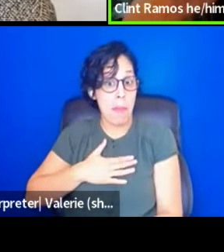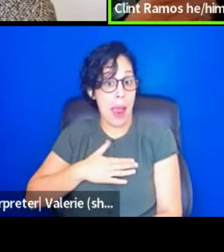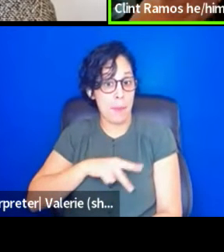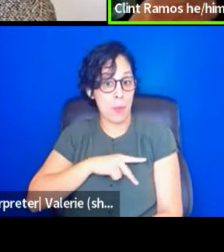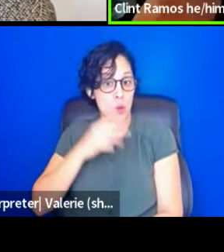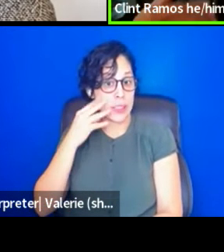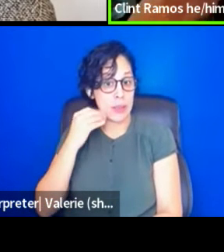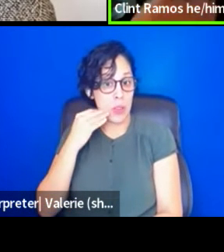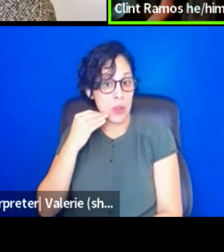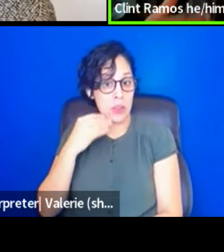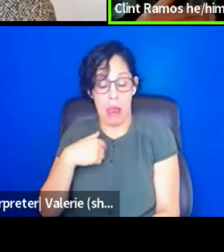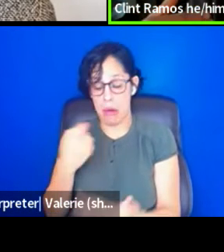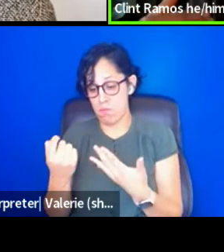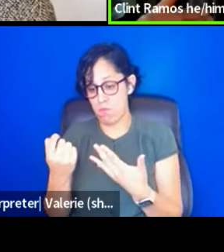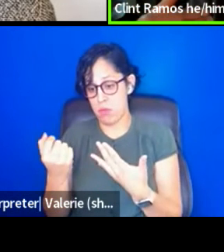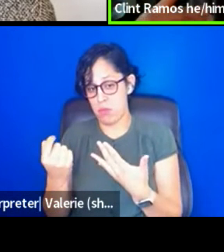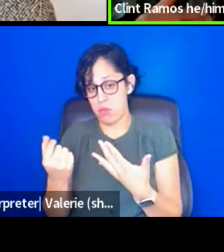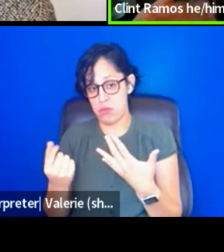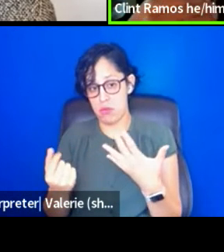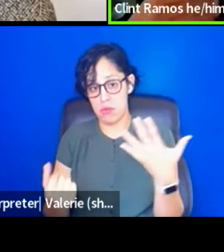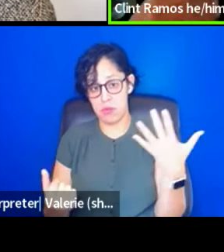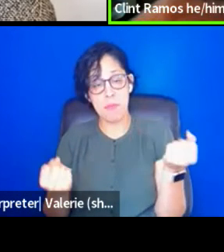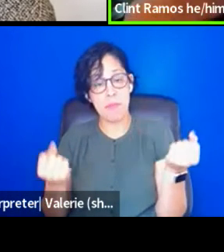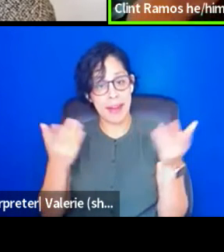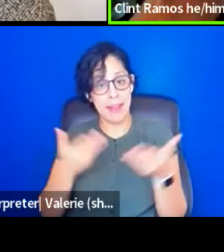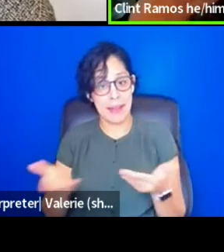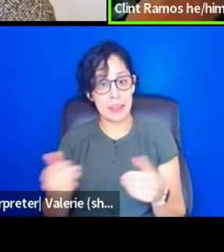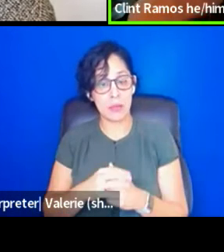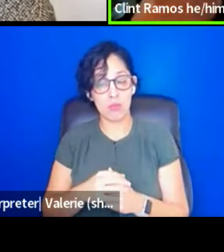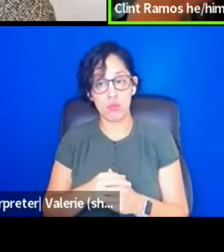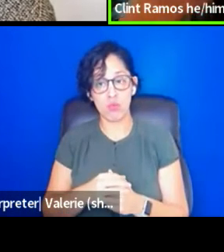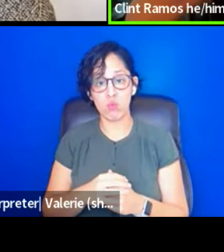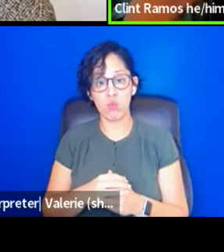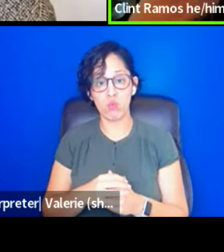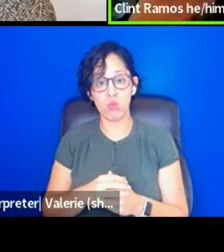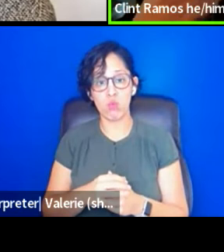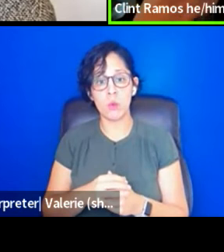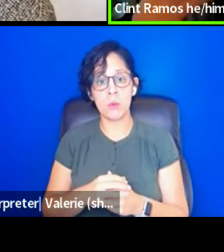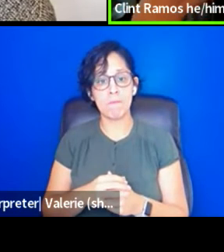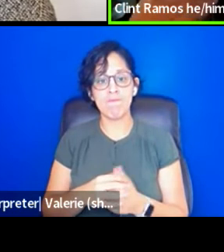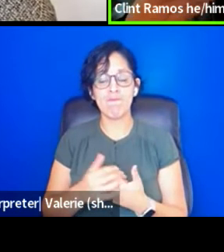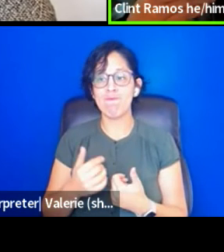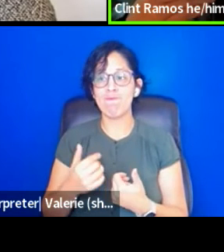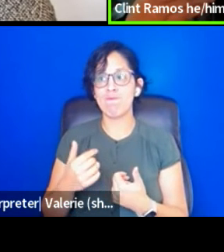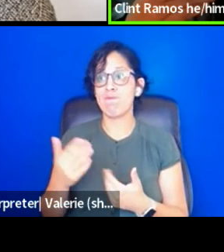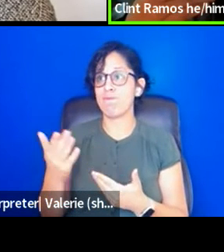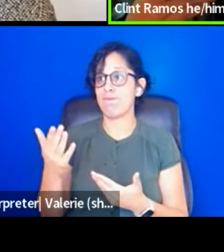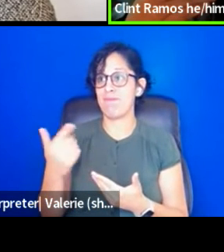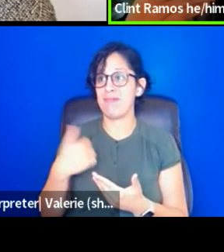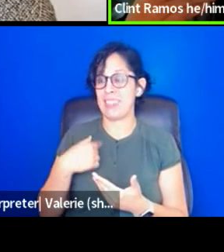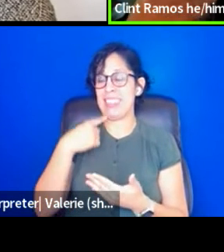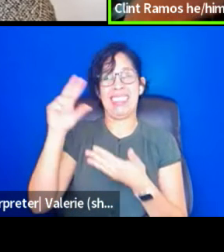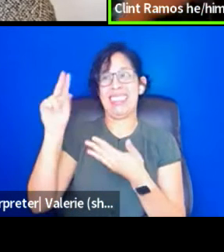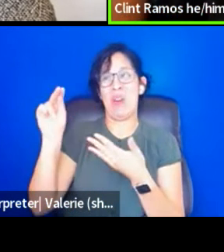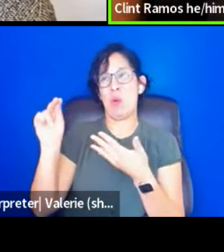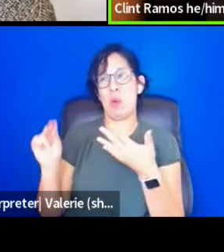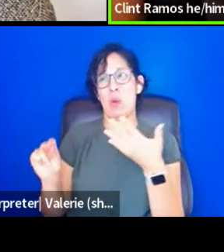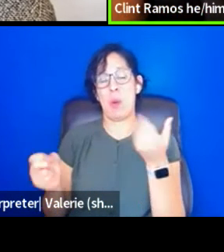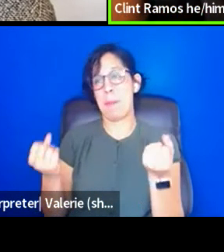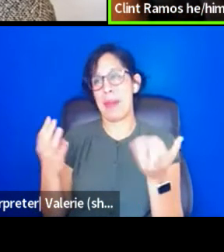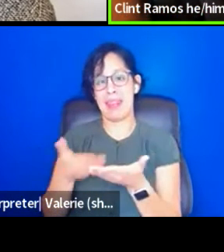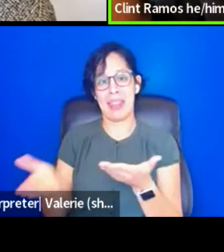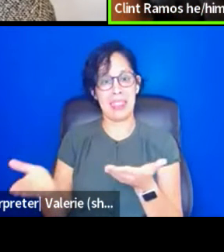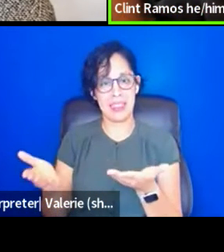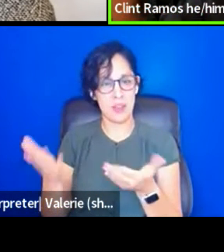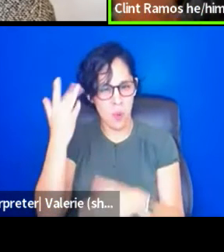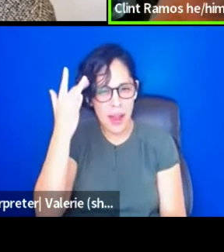I'm, I'm getting rid of a lot of stuff. Uh, you know, I'm, I, I, I have to say no to a lot of stuff because I want to,